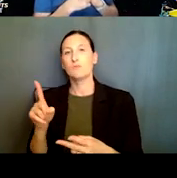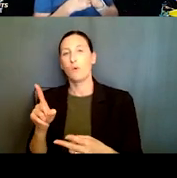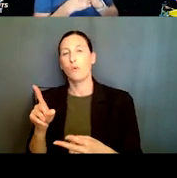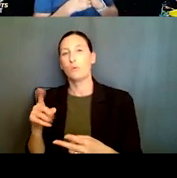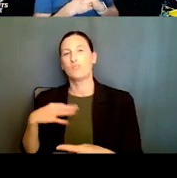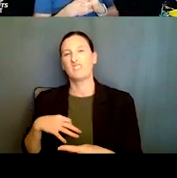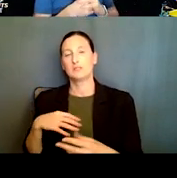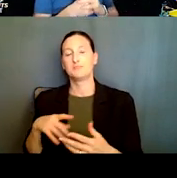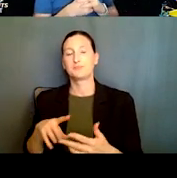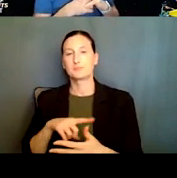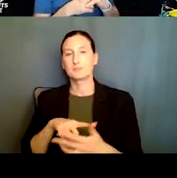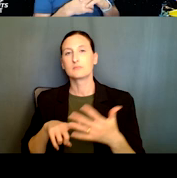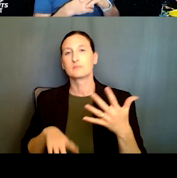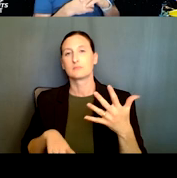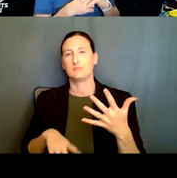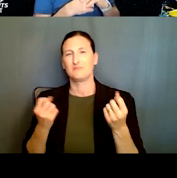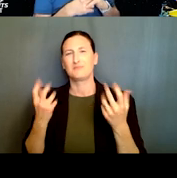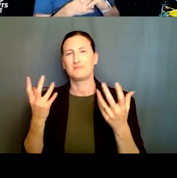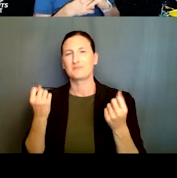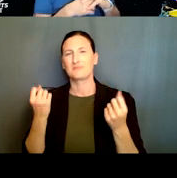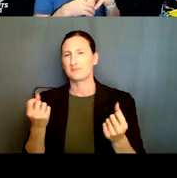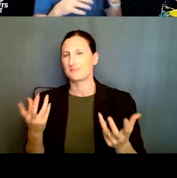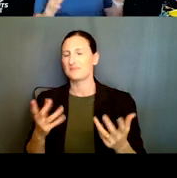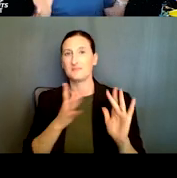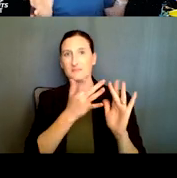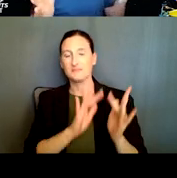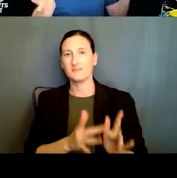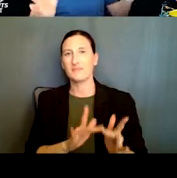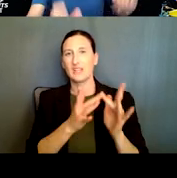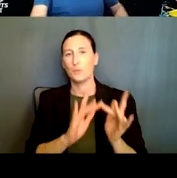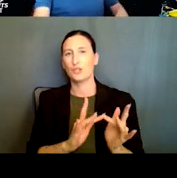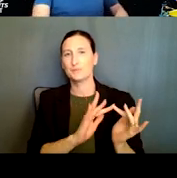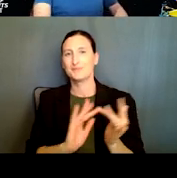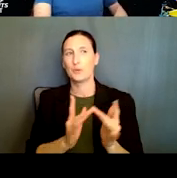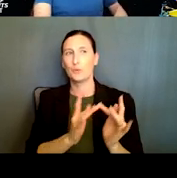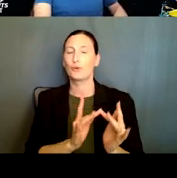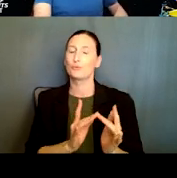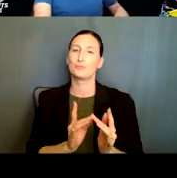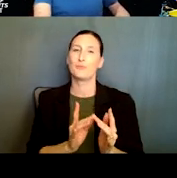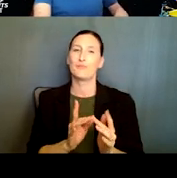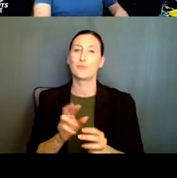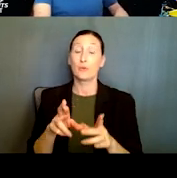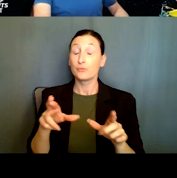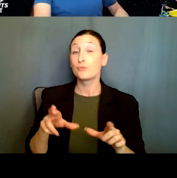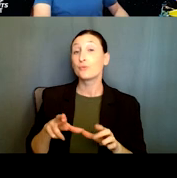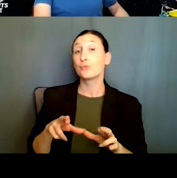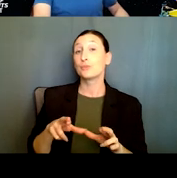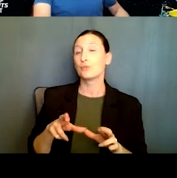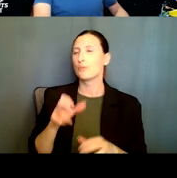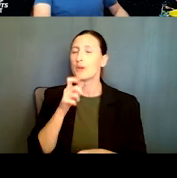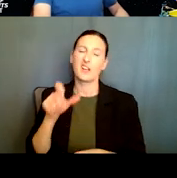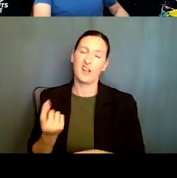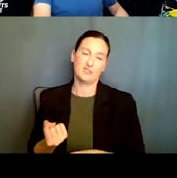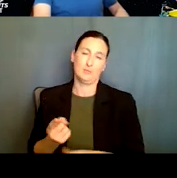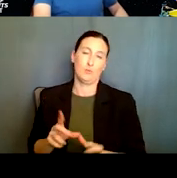it's supposed to be like a, a mini network, um, usually, um, regional, but it doesn't need to be regional.